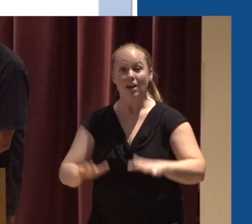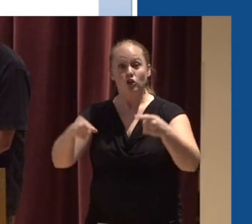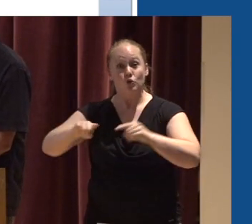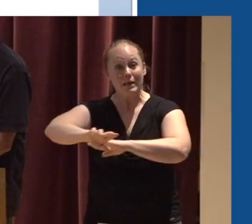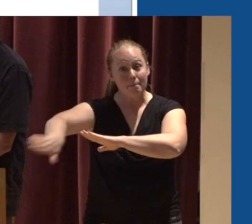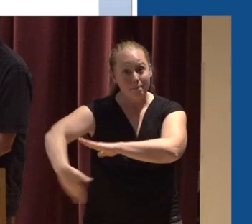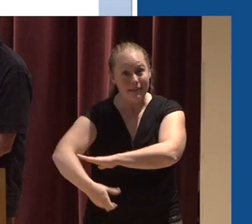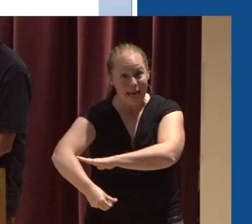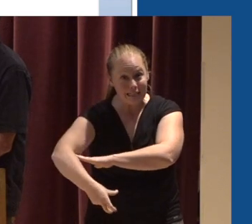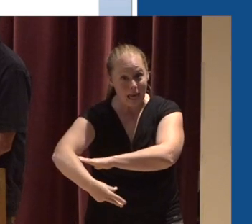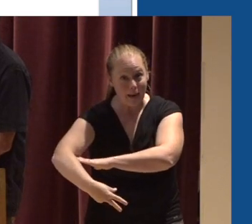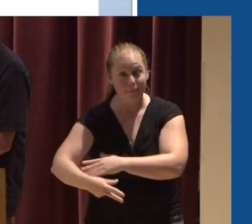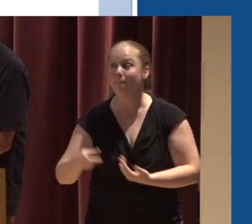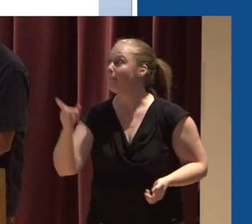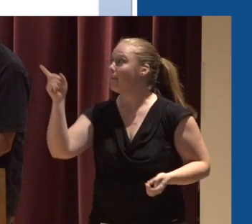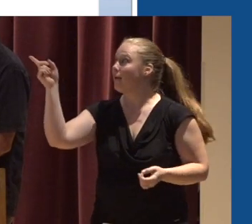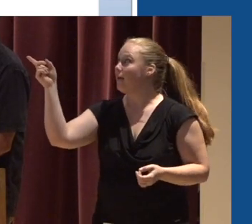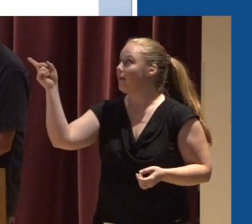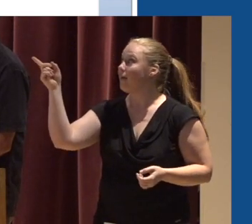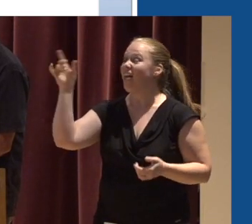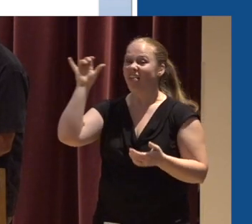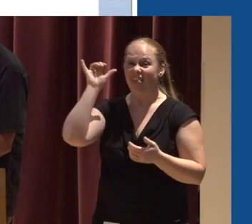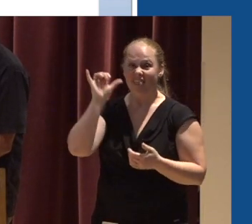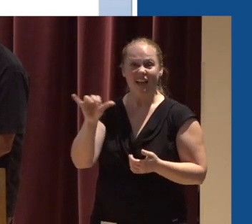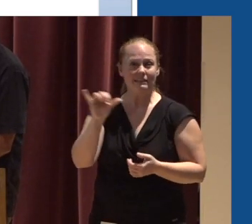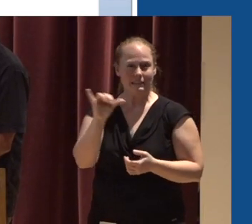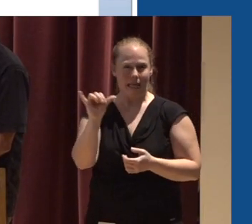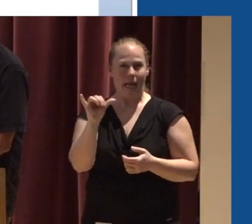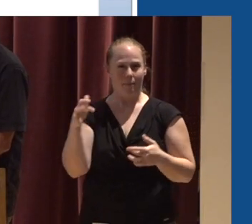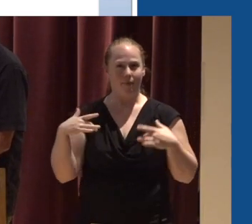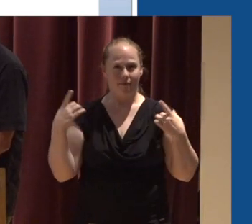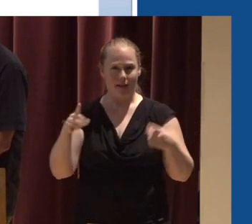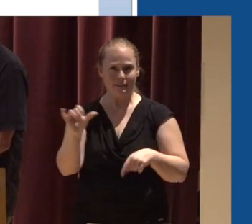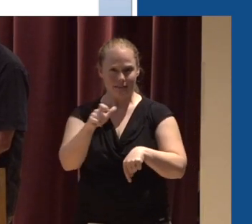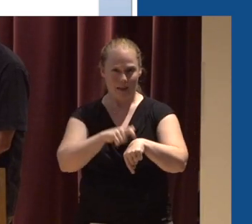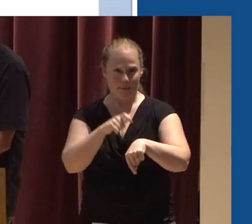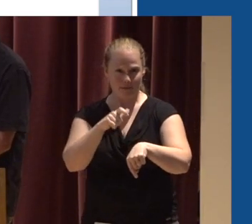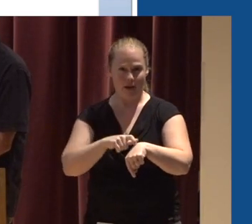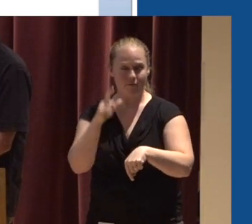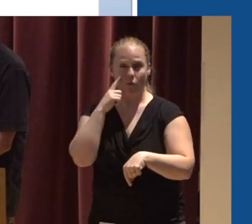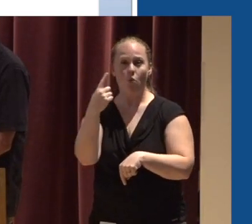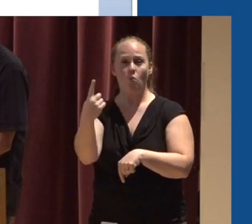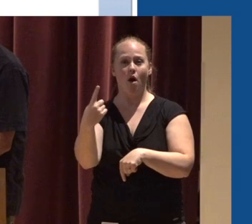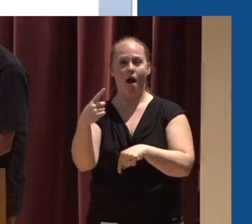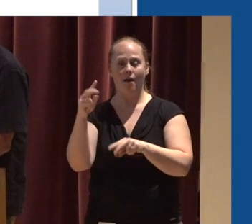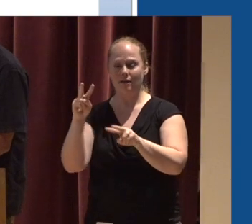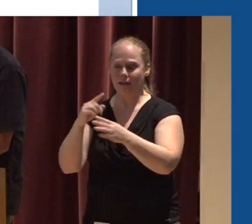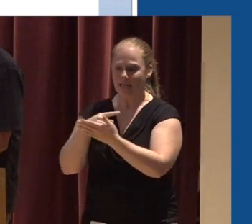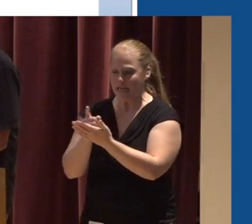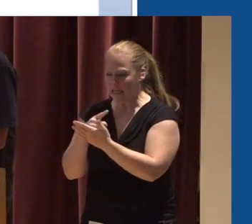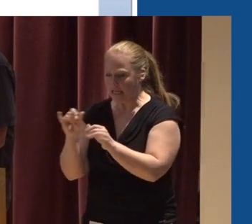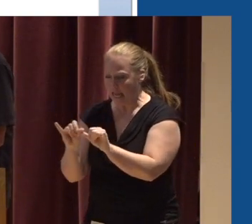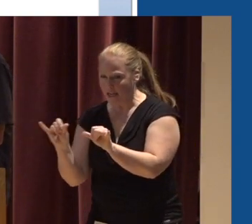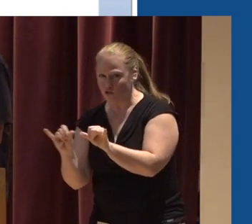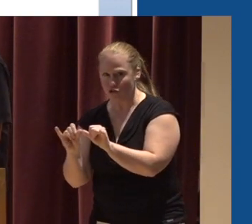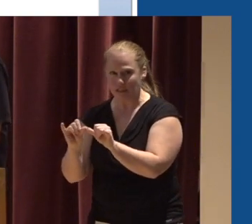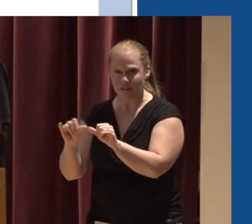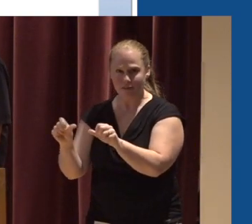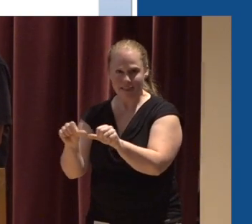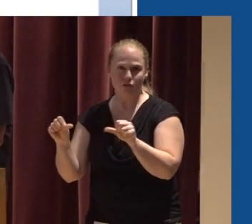This is a hydrograph of that same event for one of our gauging stations That's located at North Salem High School